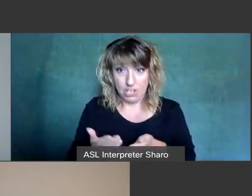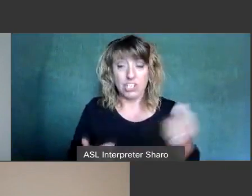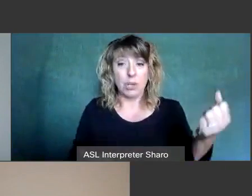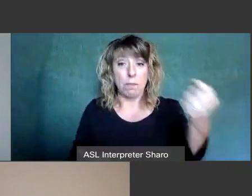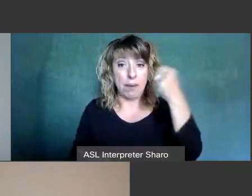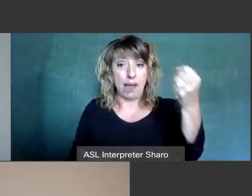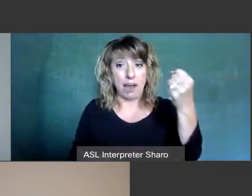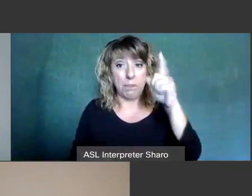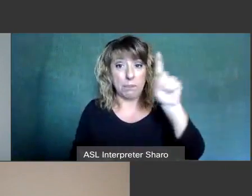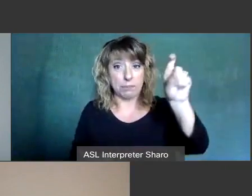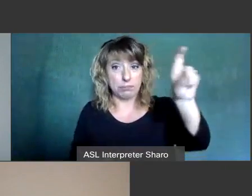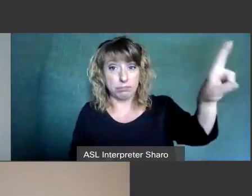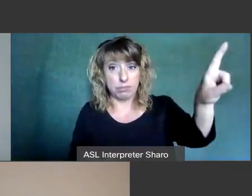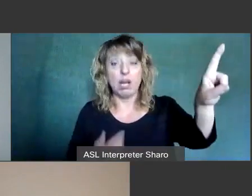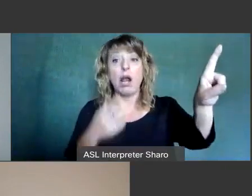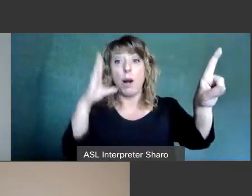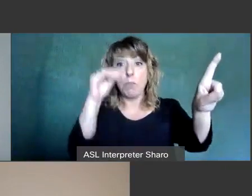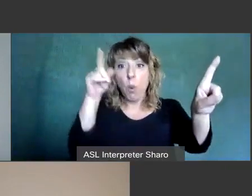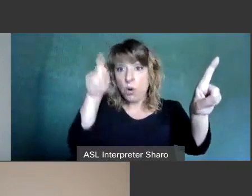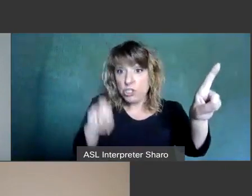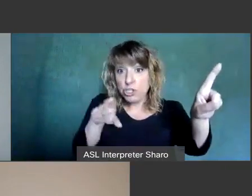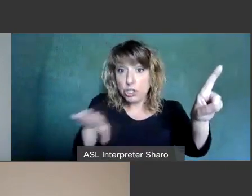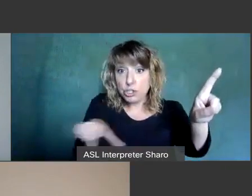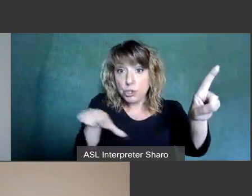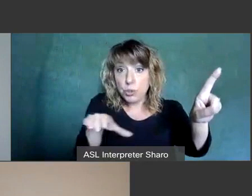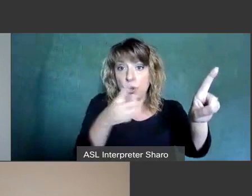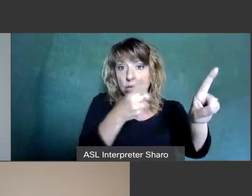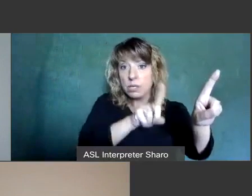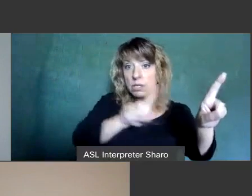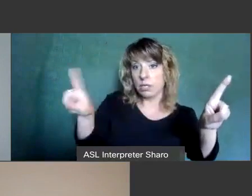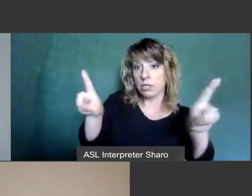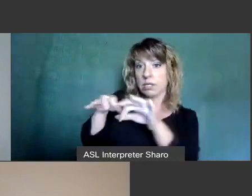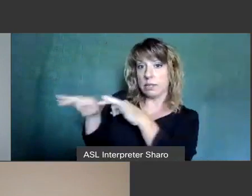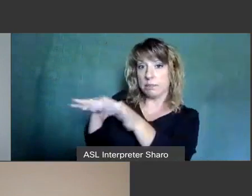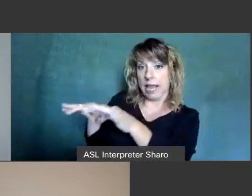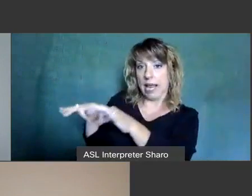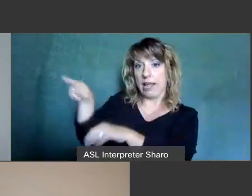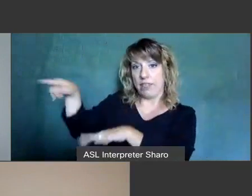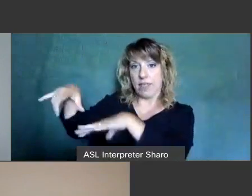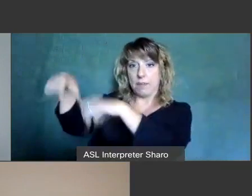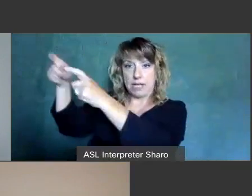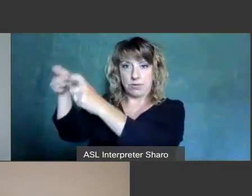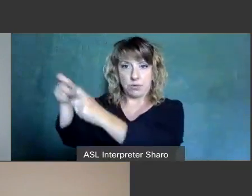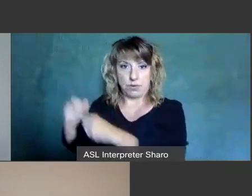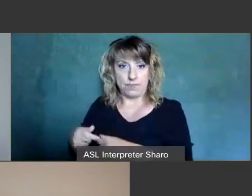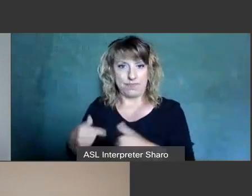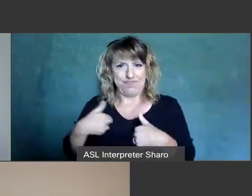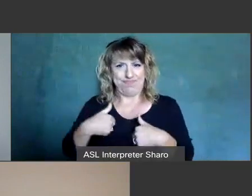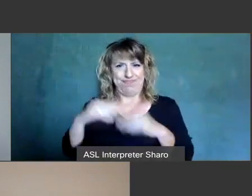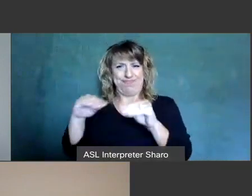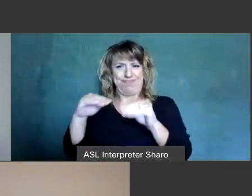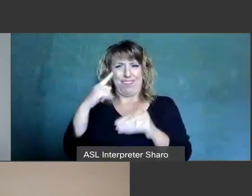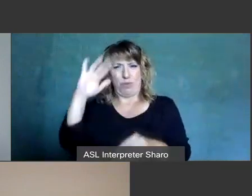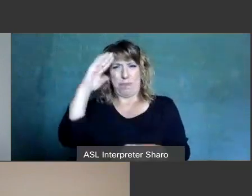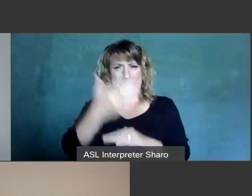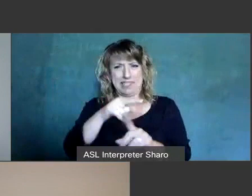uh a show of an authoritative person and explain what happened and let them deal with it so i ended up doing a seminar for my son